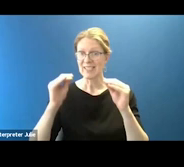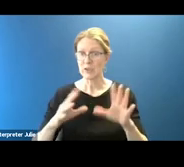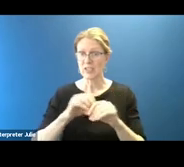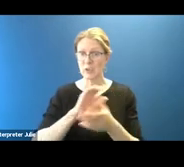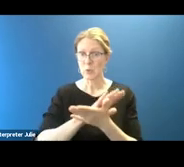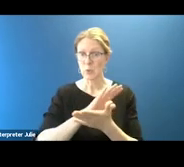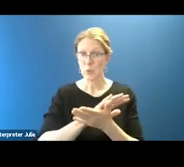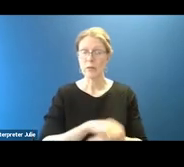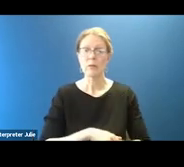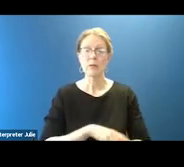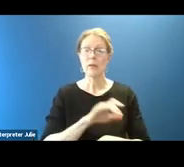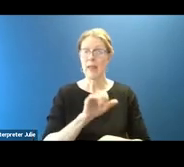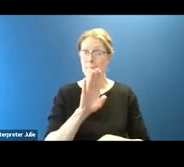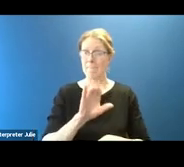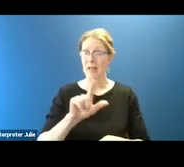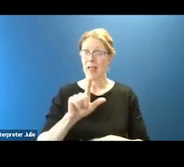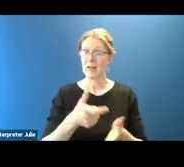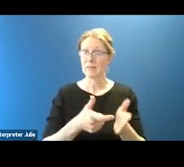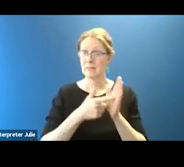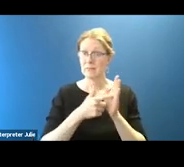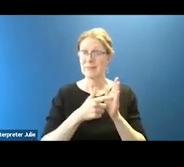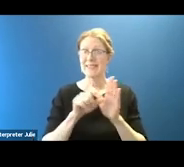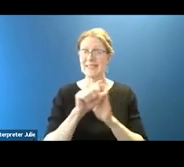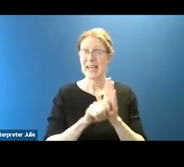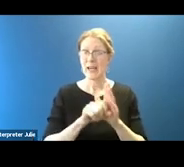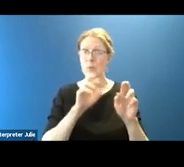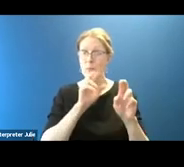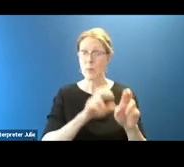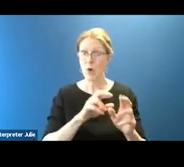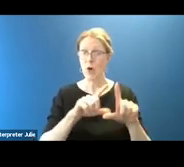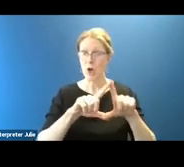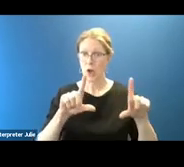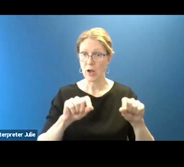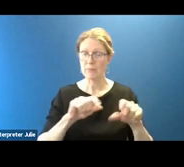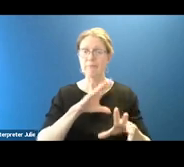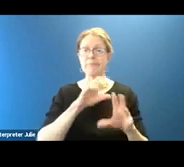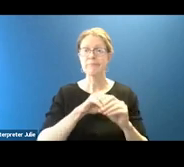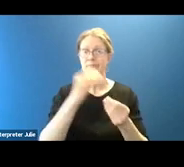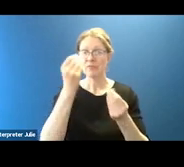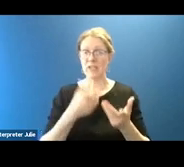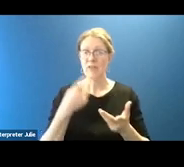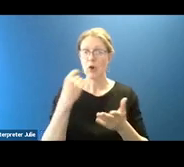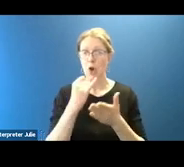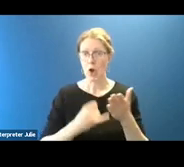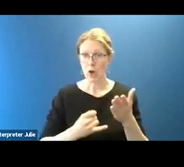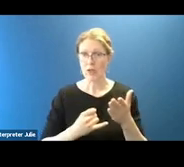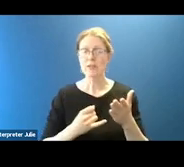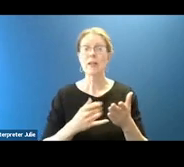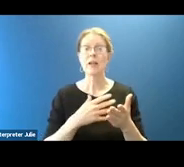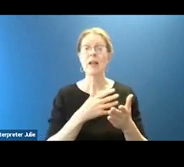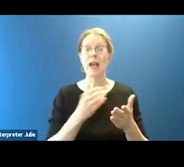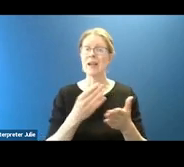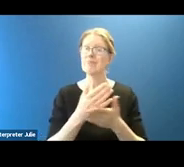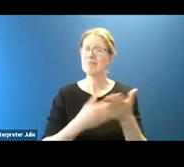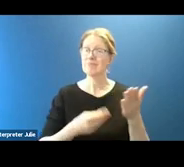also requires state report cards to include information on arts courses, and it allows for certain funds to be used for